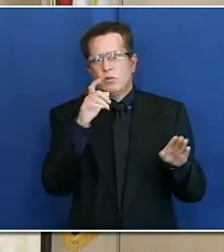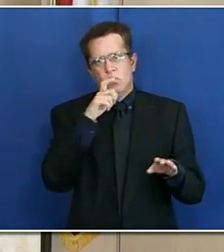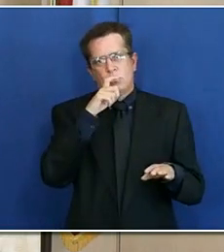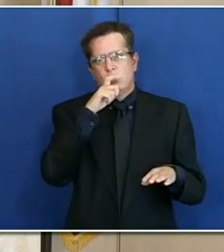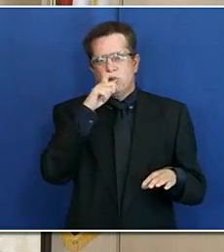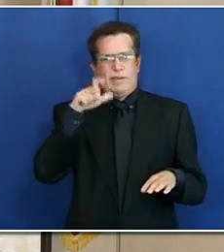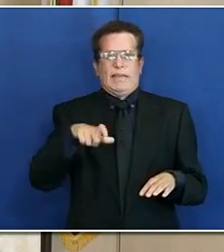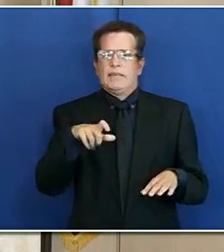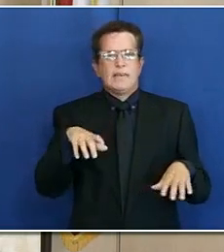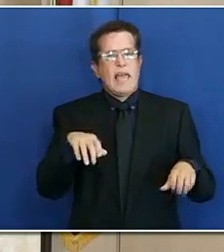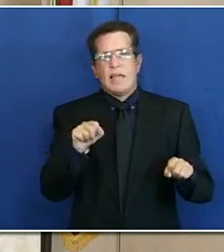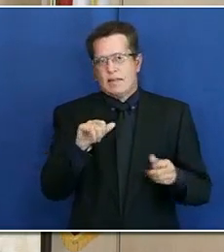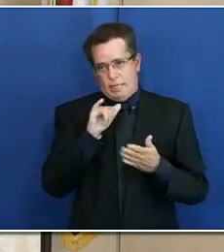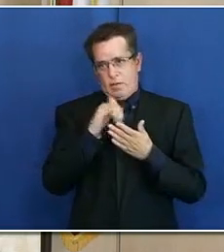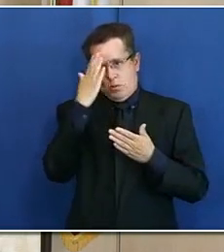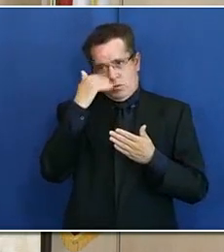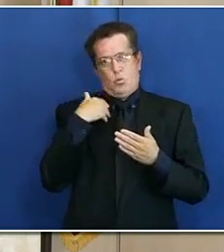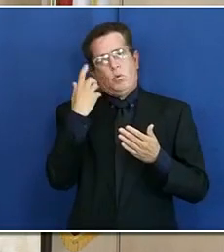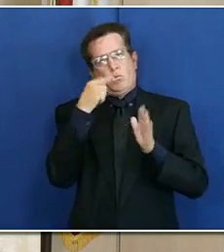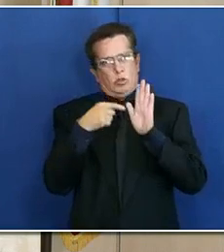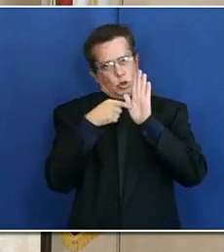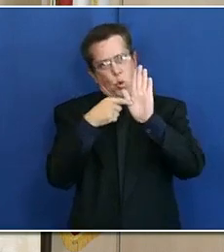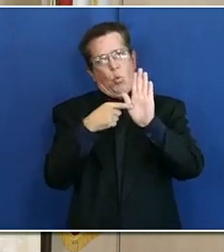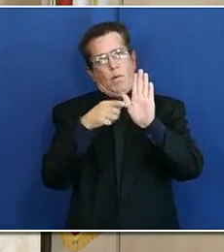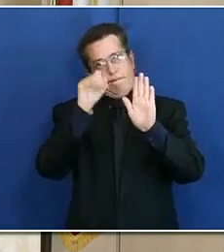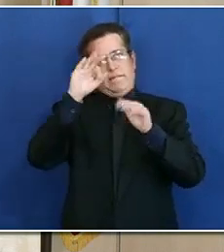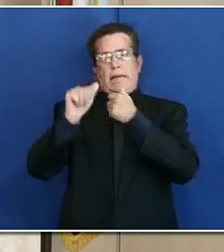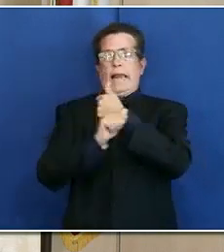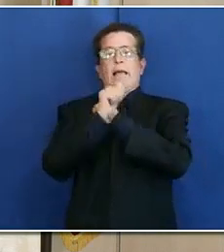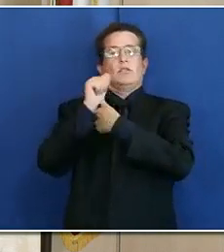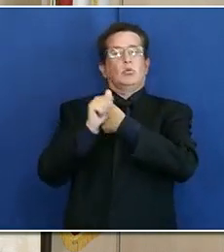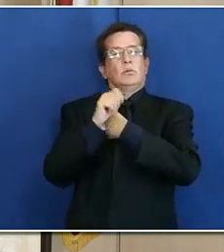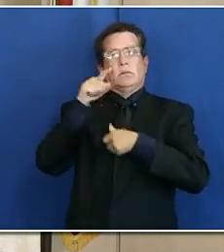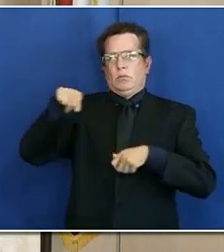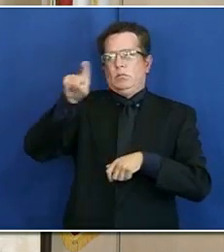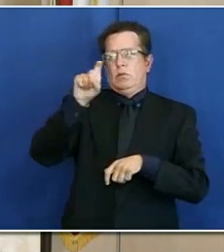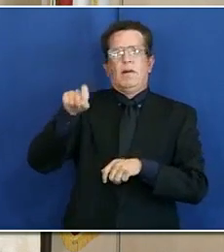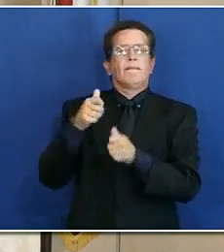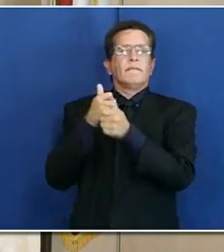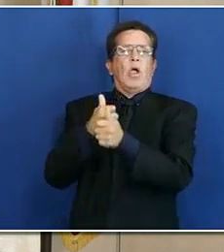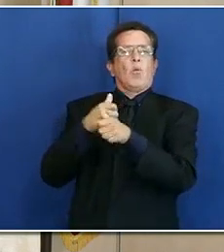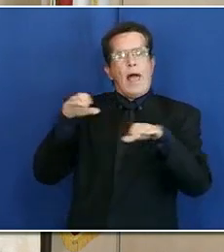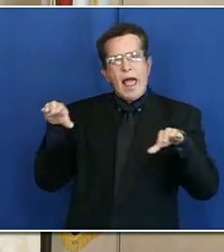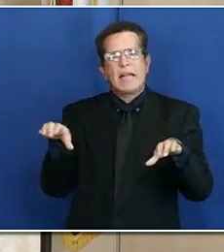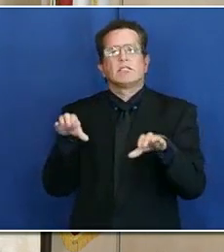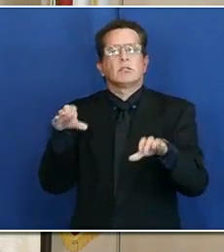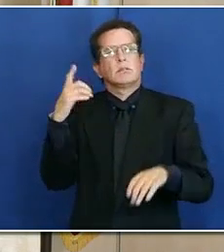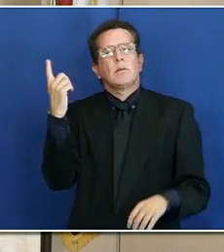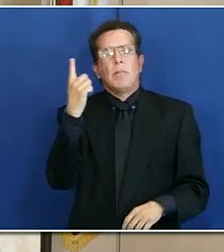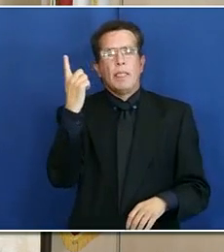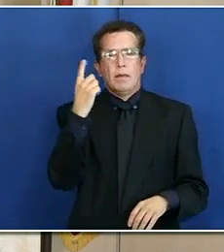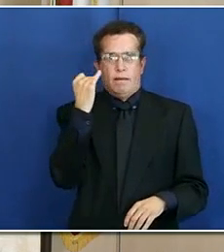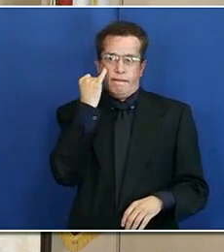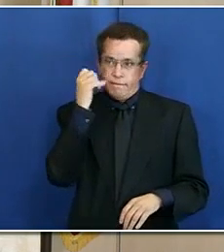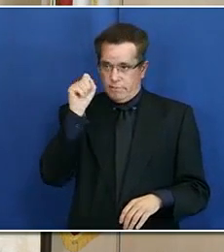That's why we release information when there is an action that an individual or the public